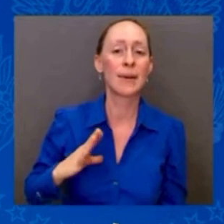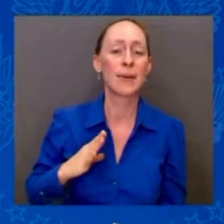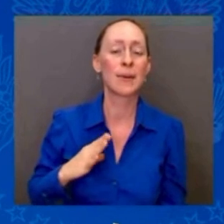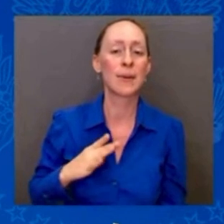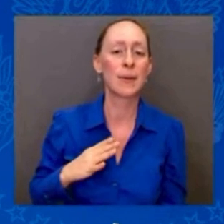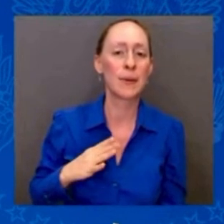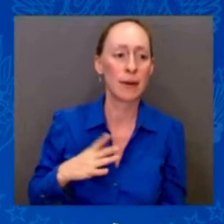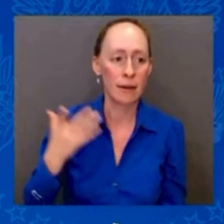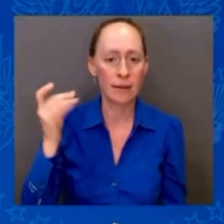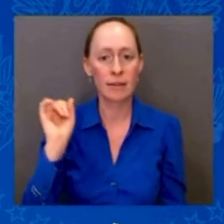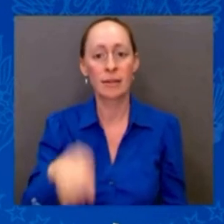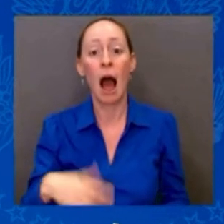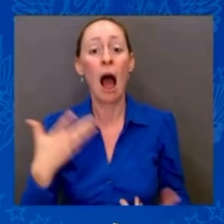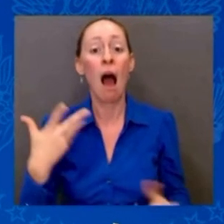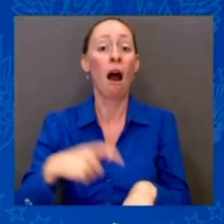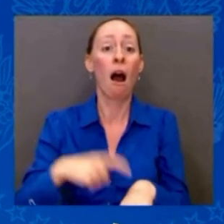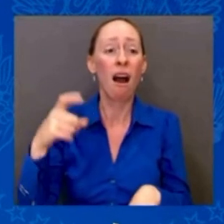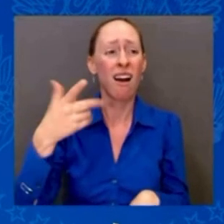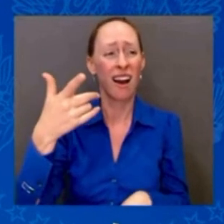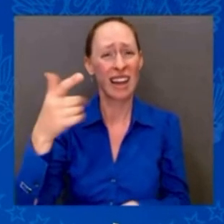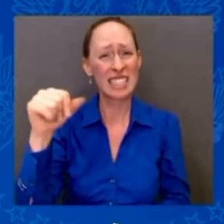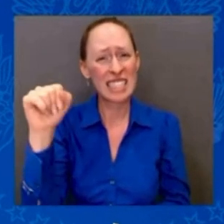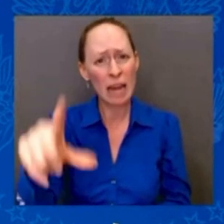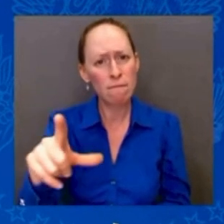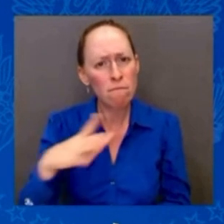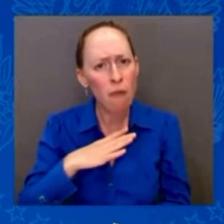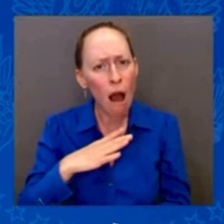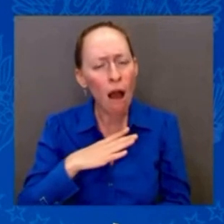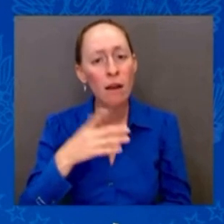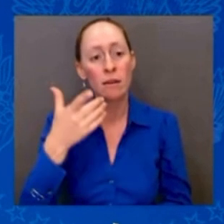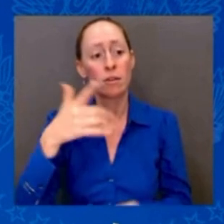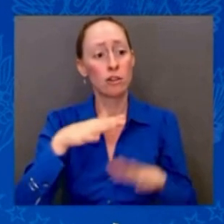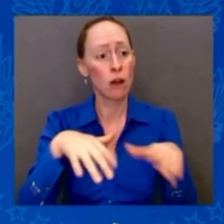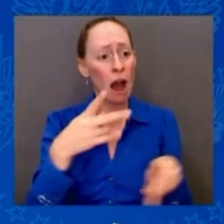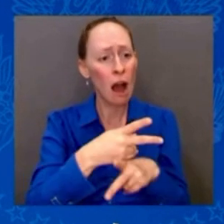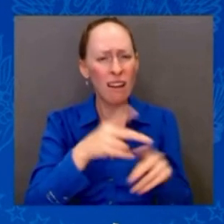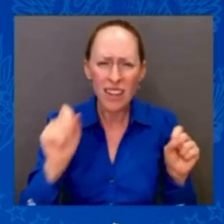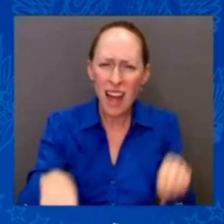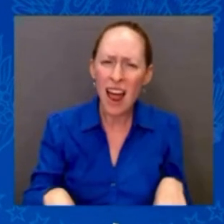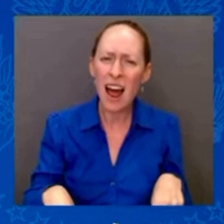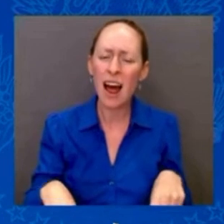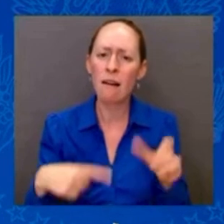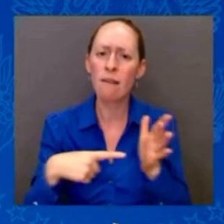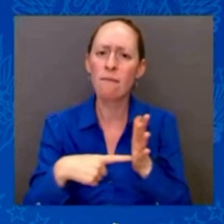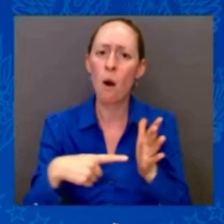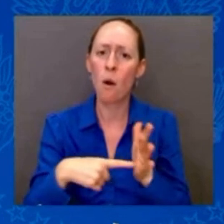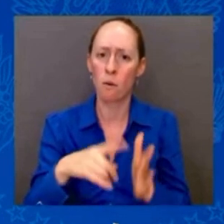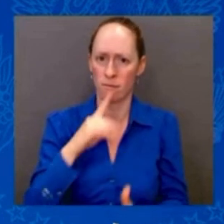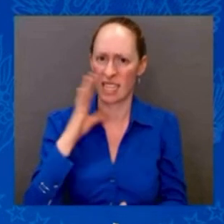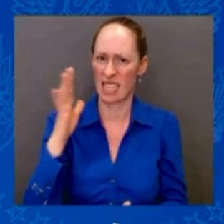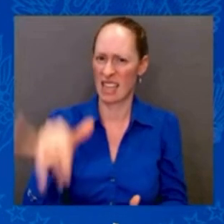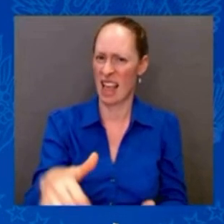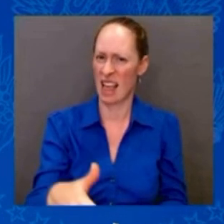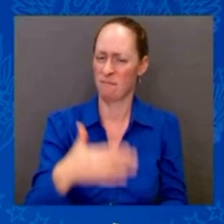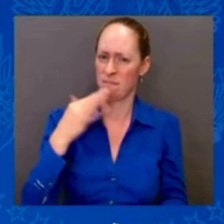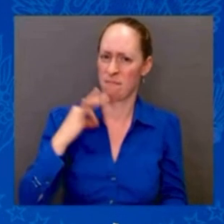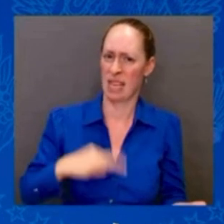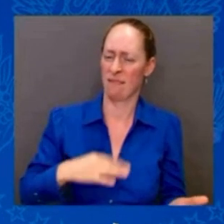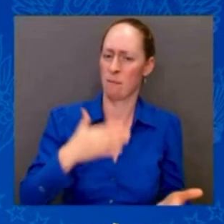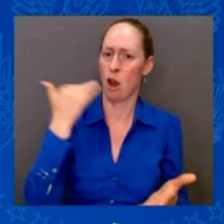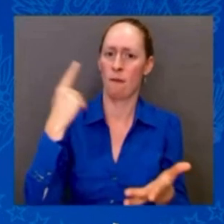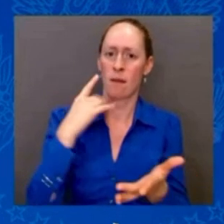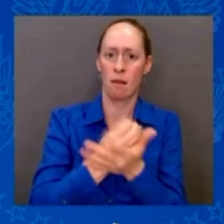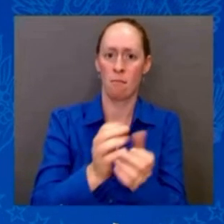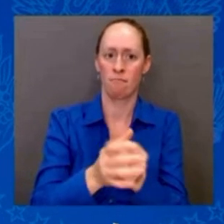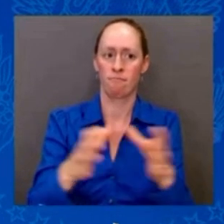of which strengthens our economy up and down the line. When the middle class does well, everyone does well, and the wealthy still do very, very well.